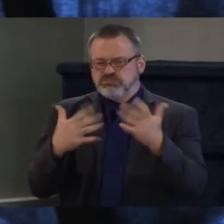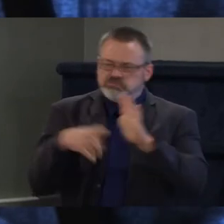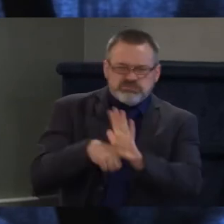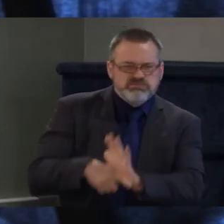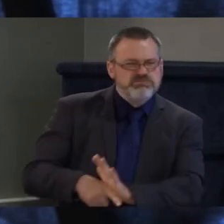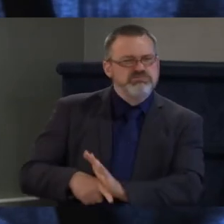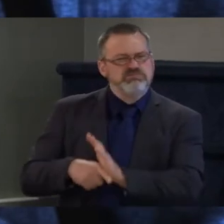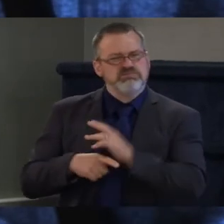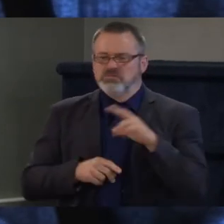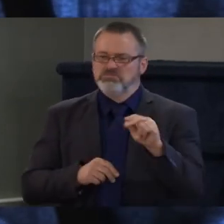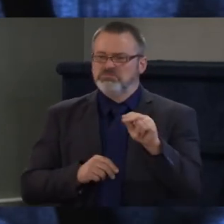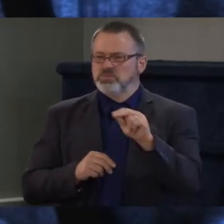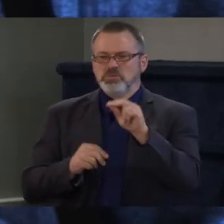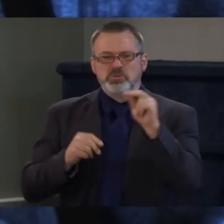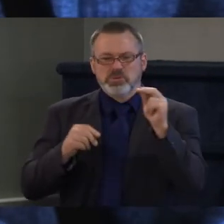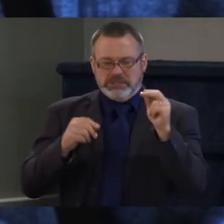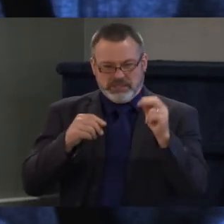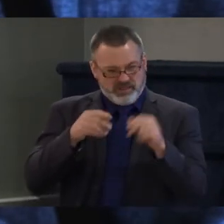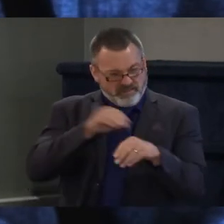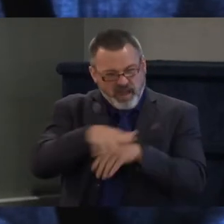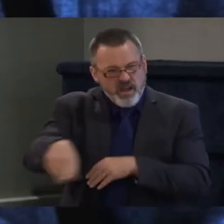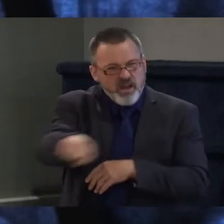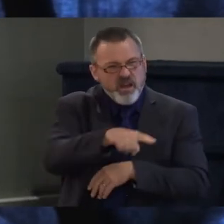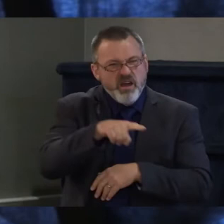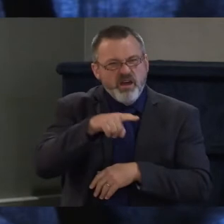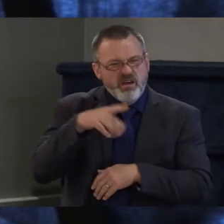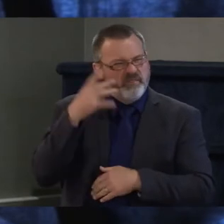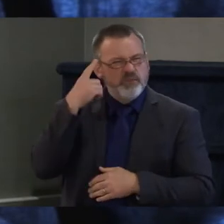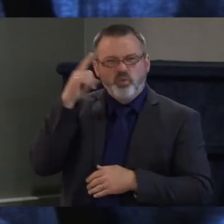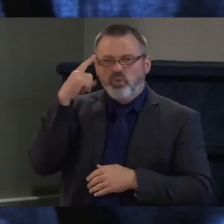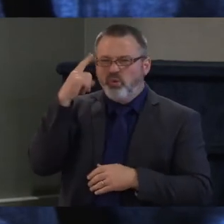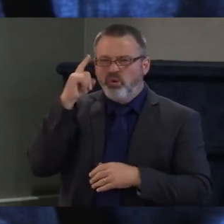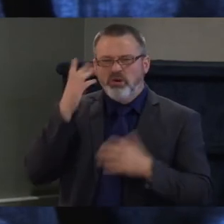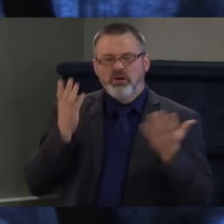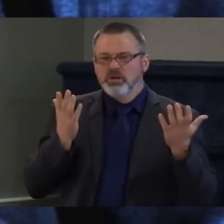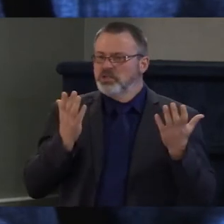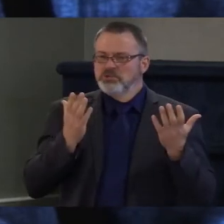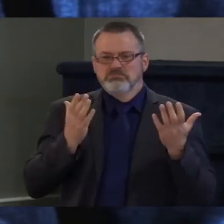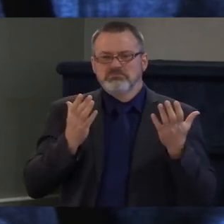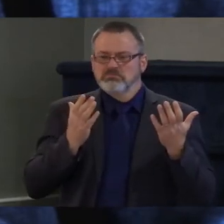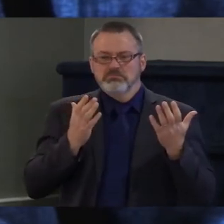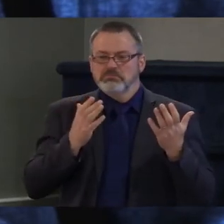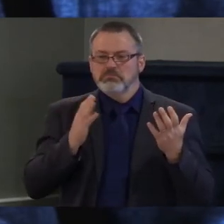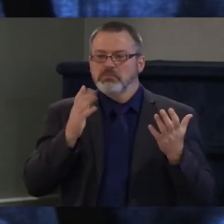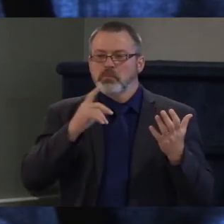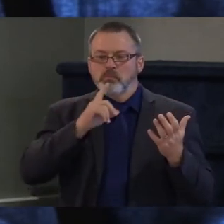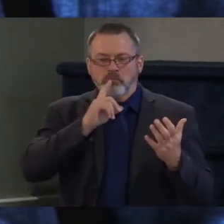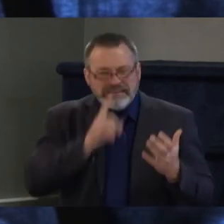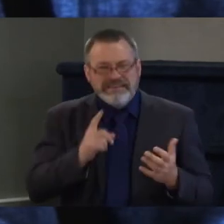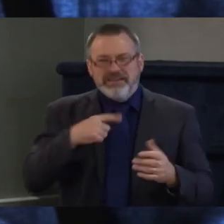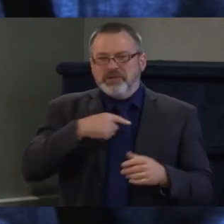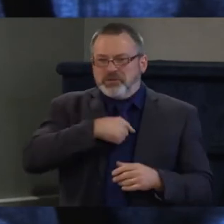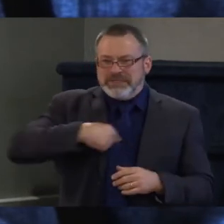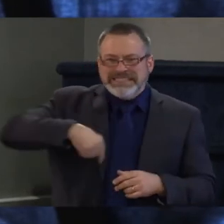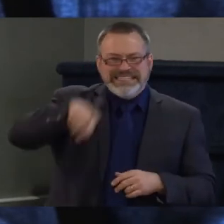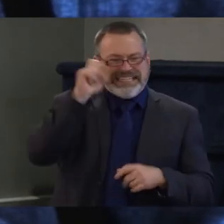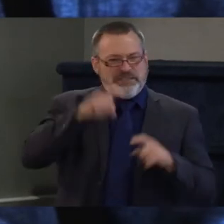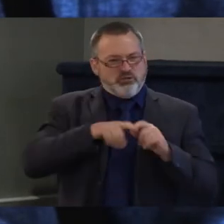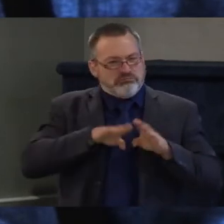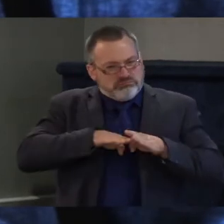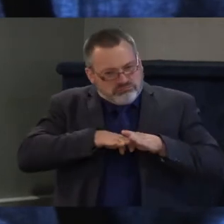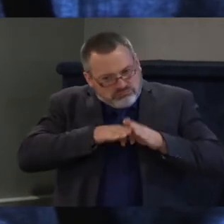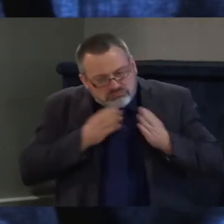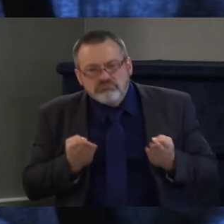these individuals today everybody being willing to share openly about their own experiences